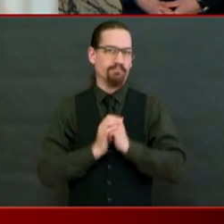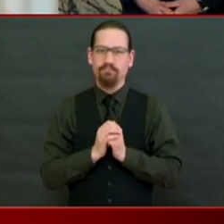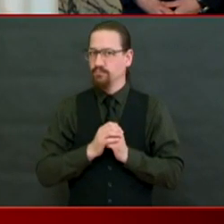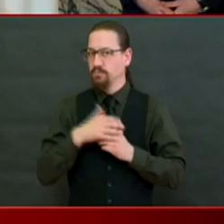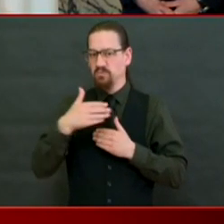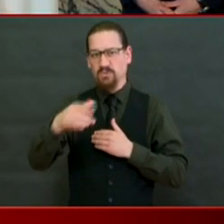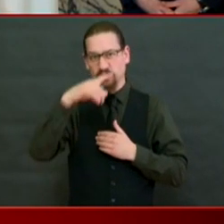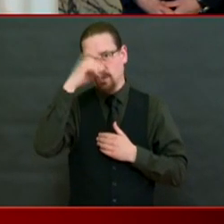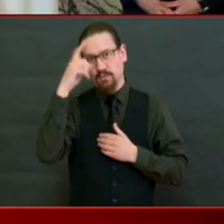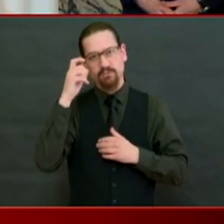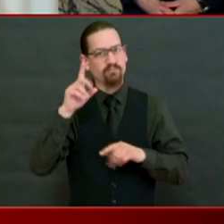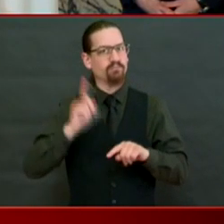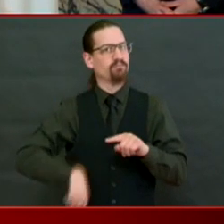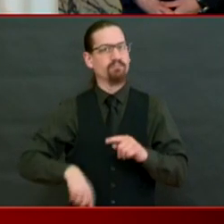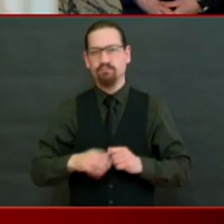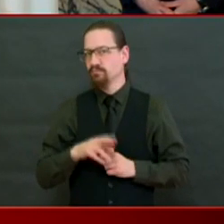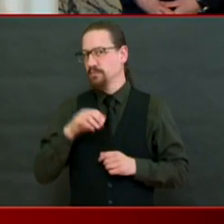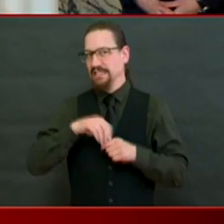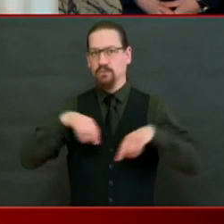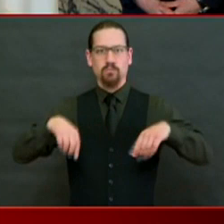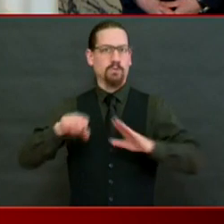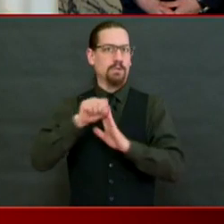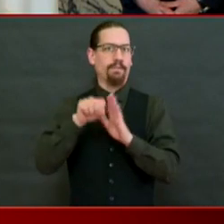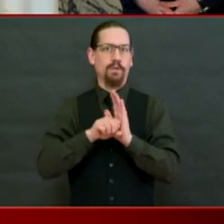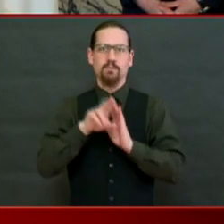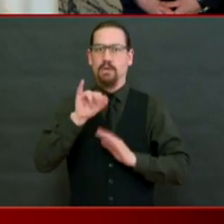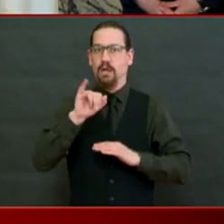Island if it's 50 people or more.